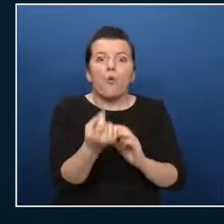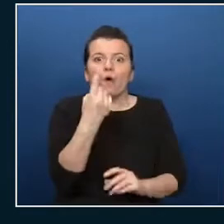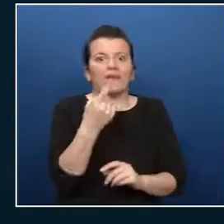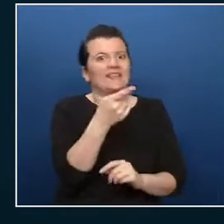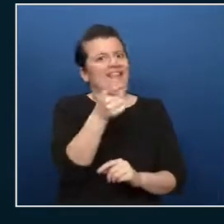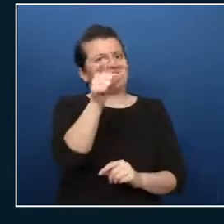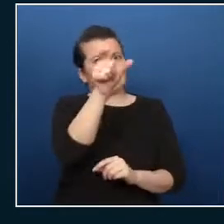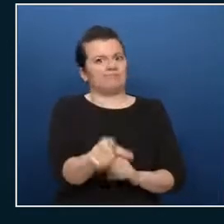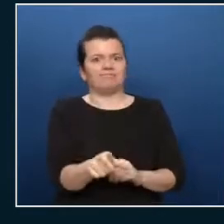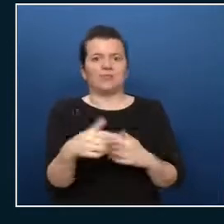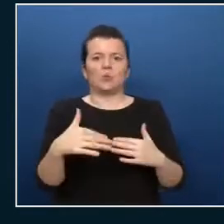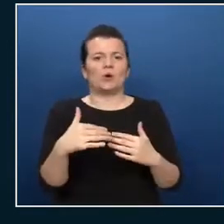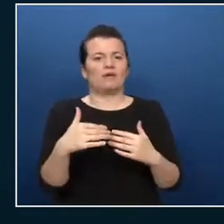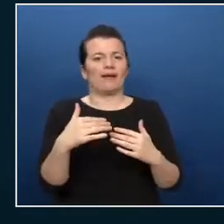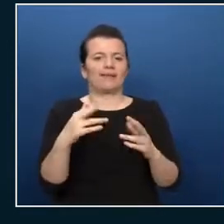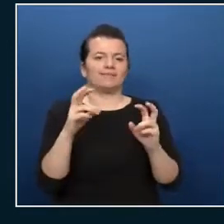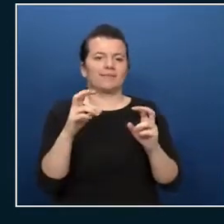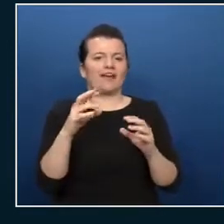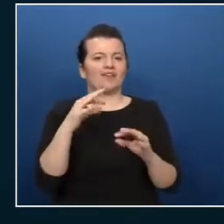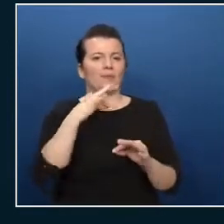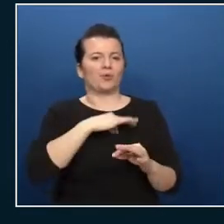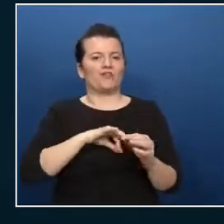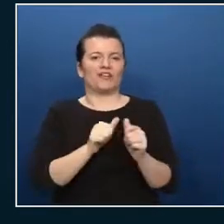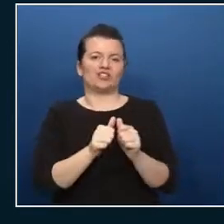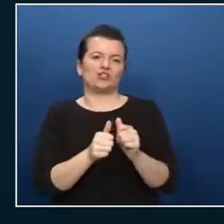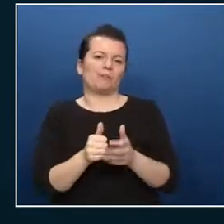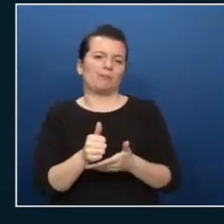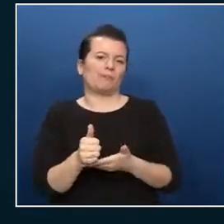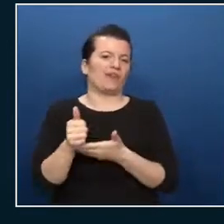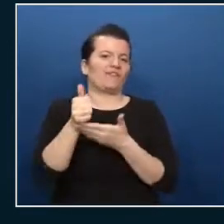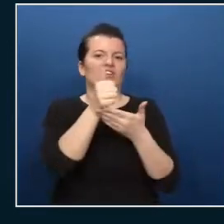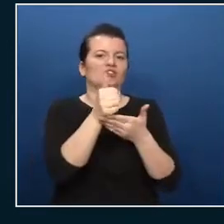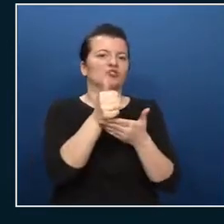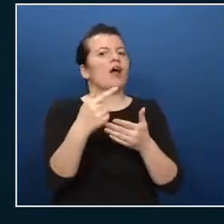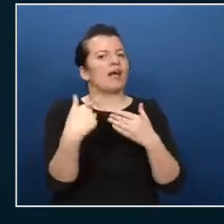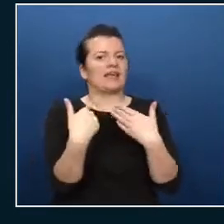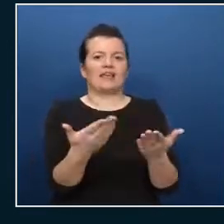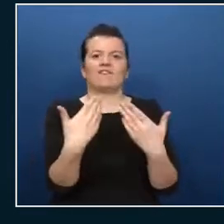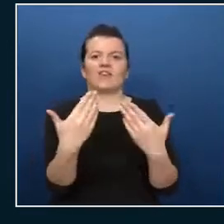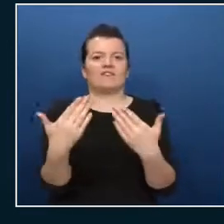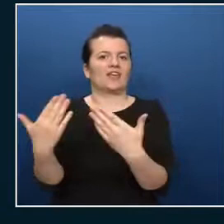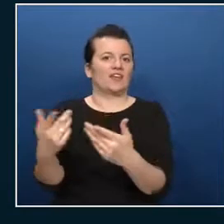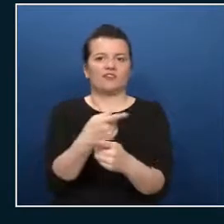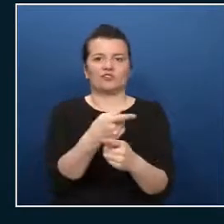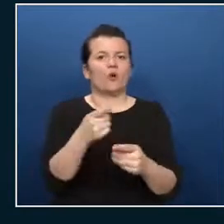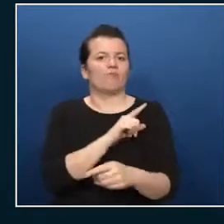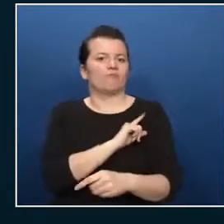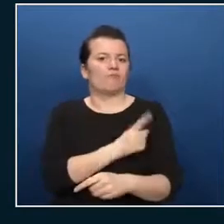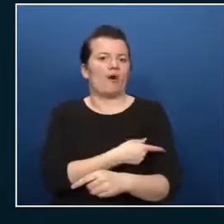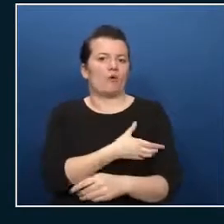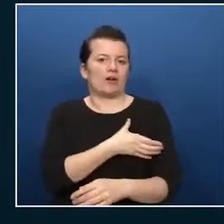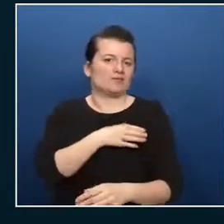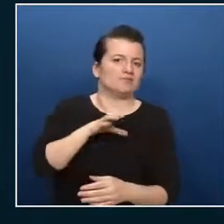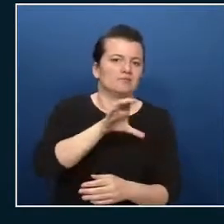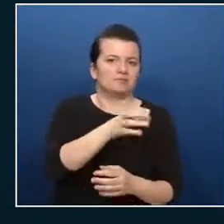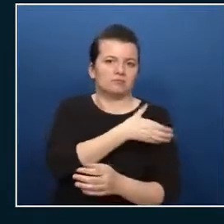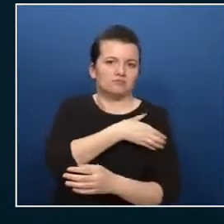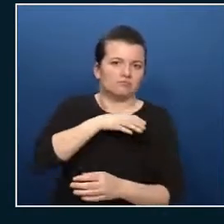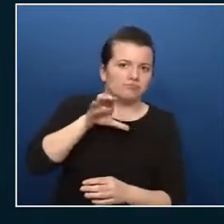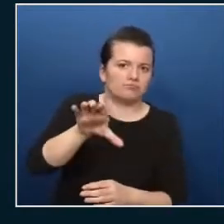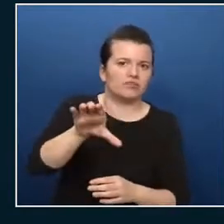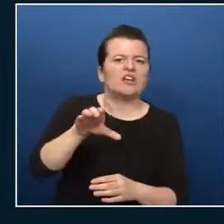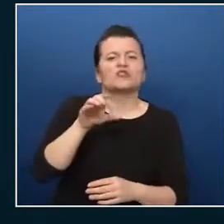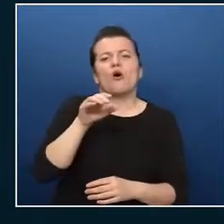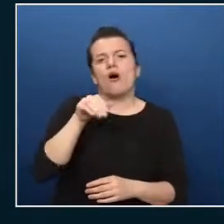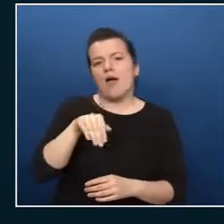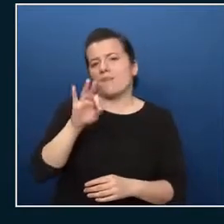series as well but at least your privileged users users with more power you should always use MFA and if you look at